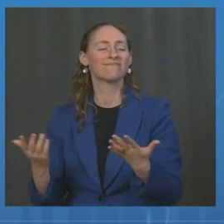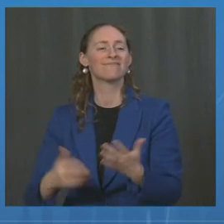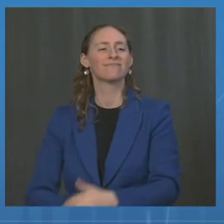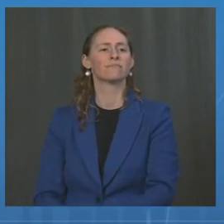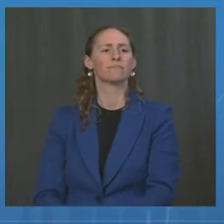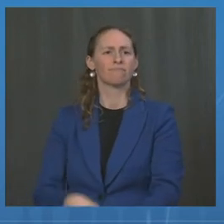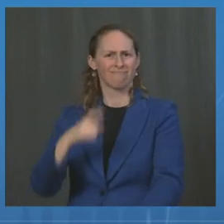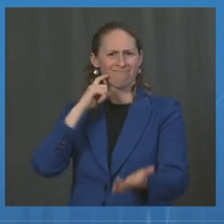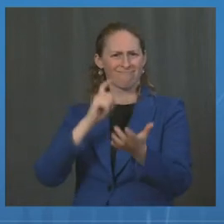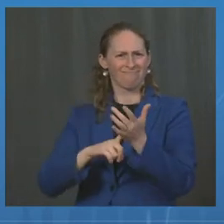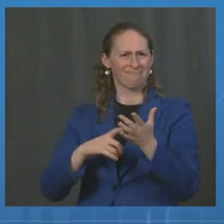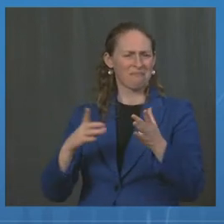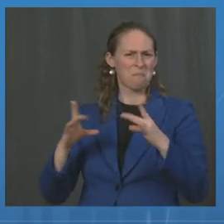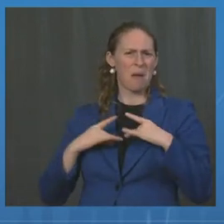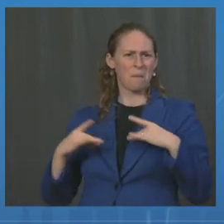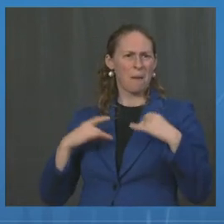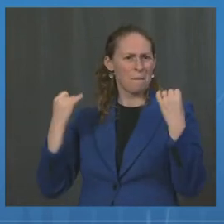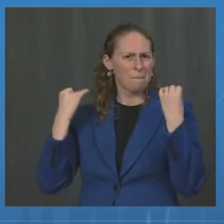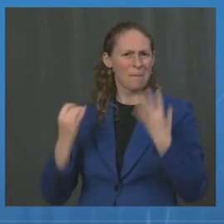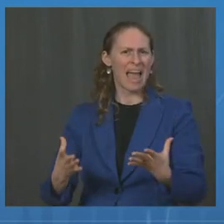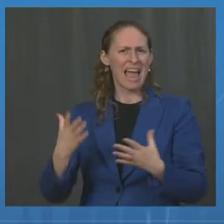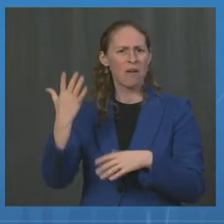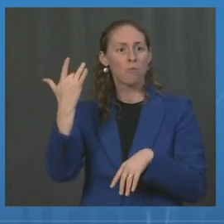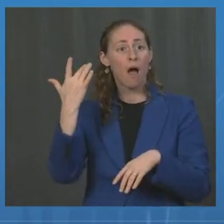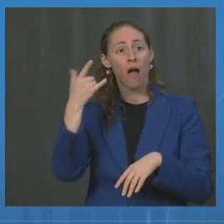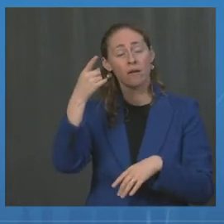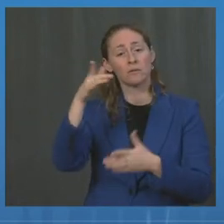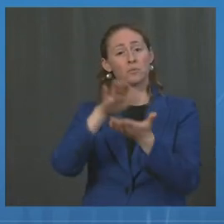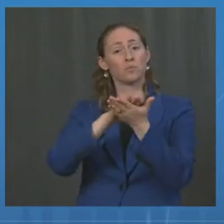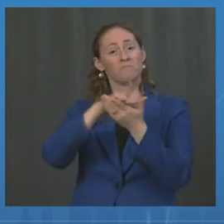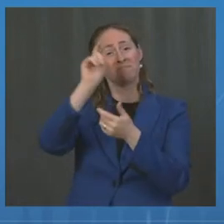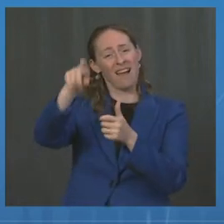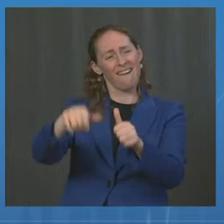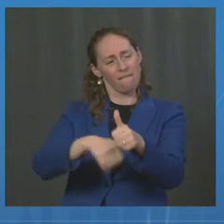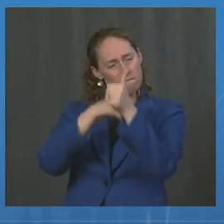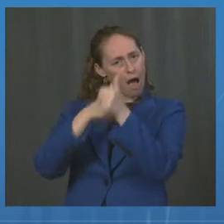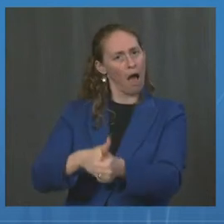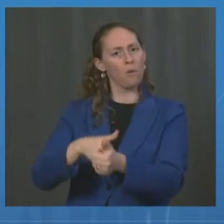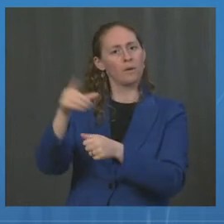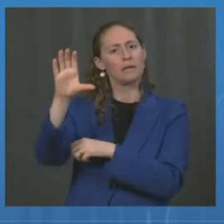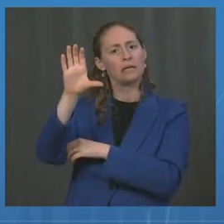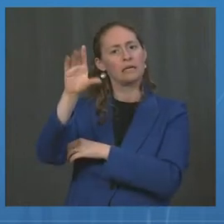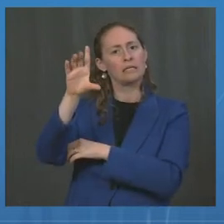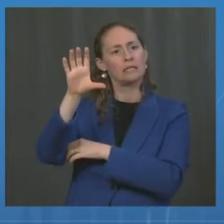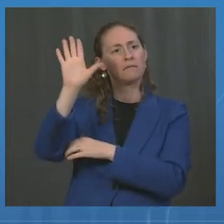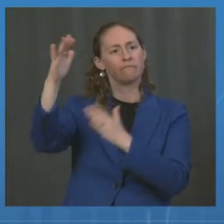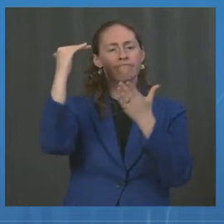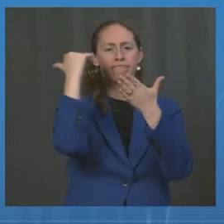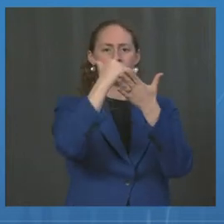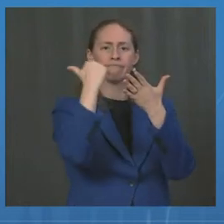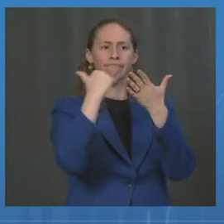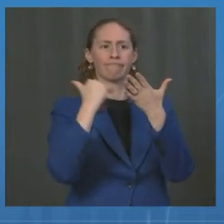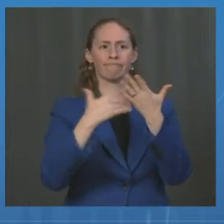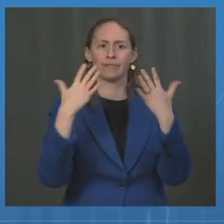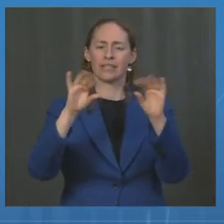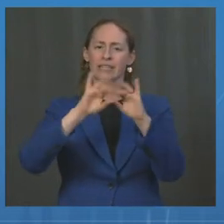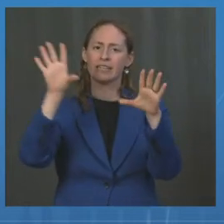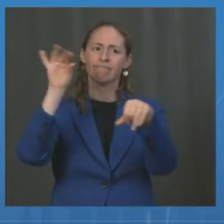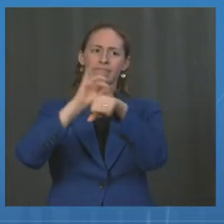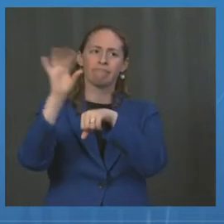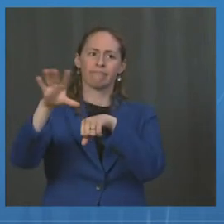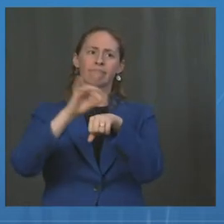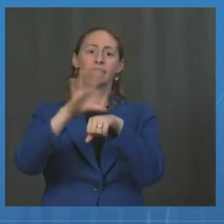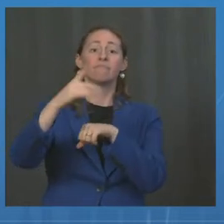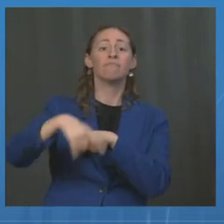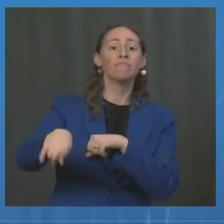important for schools to follow CDC guidance and ensure that all students, teachers, staff, and visitors to schools wear masks and that